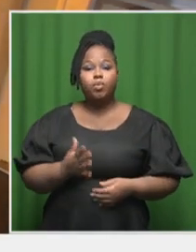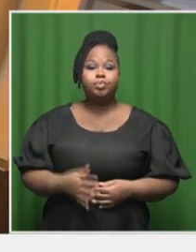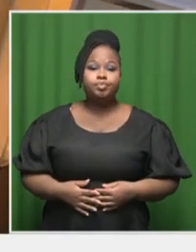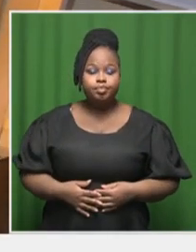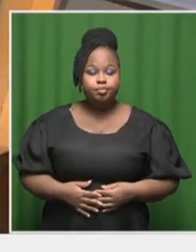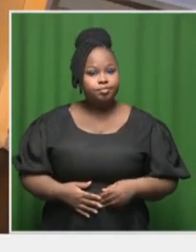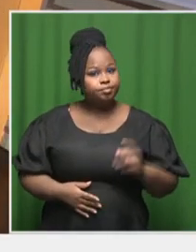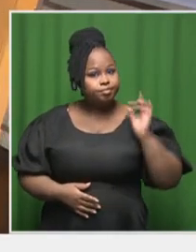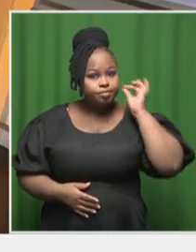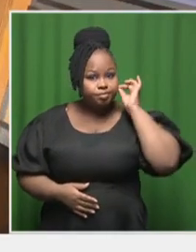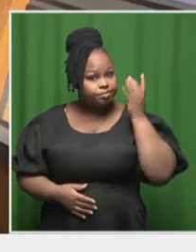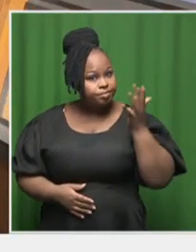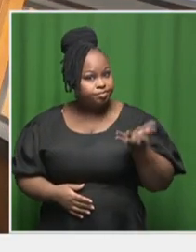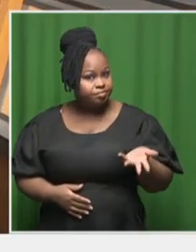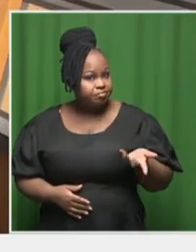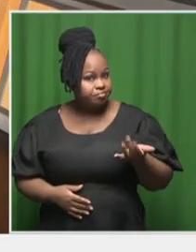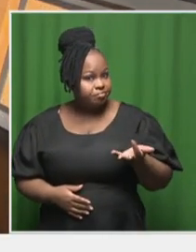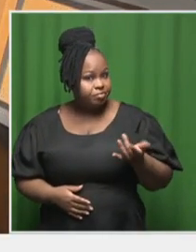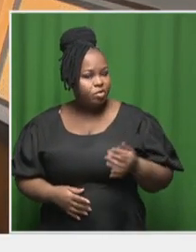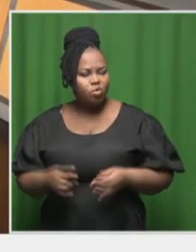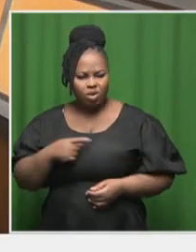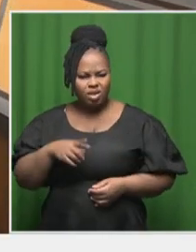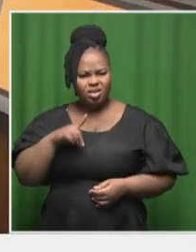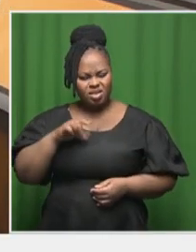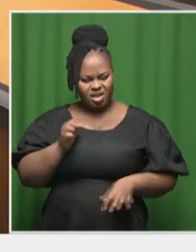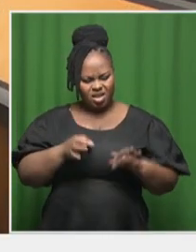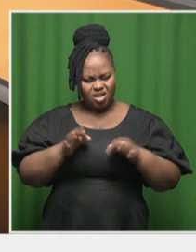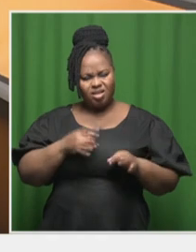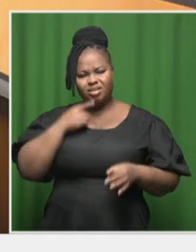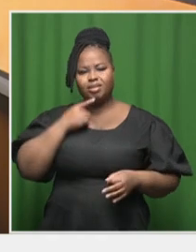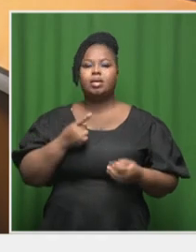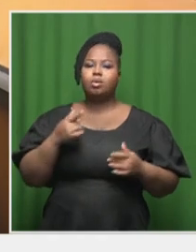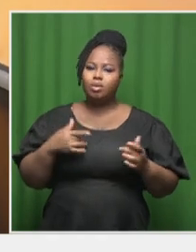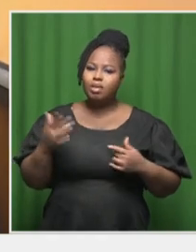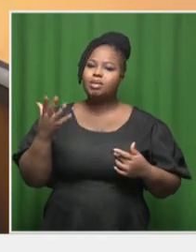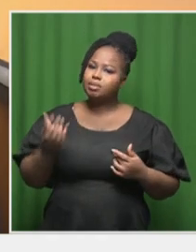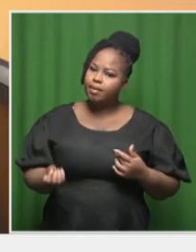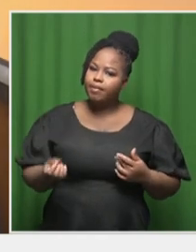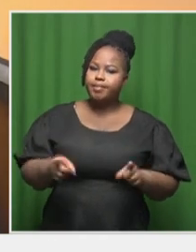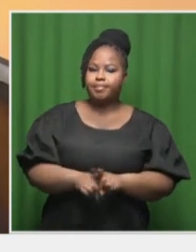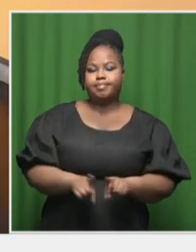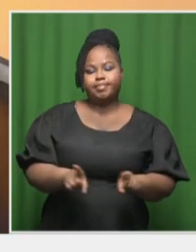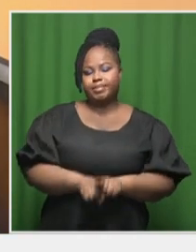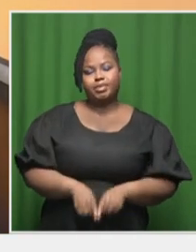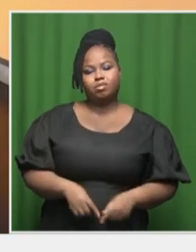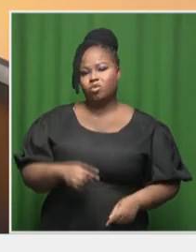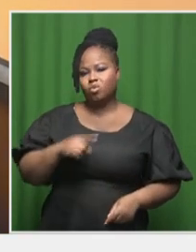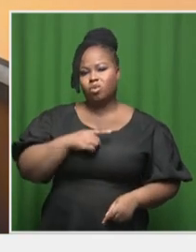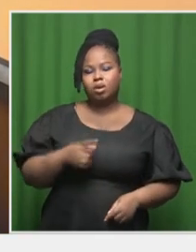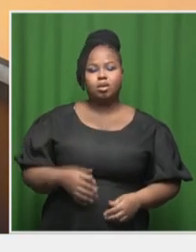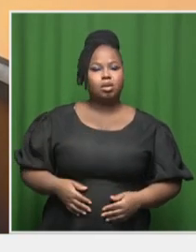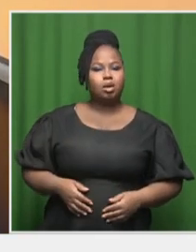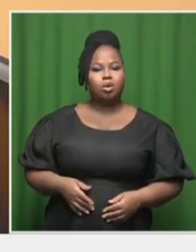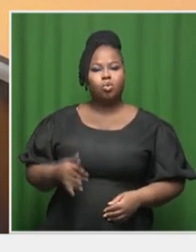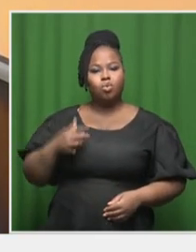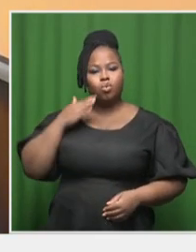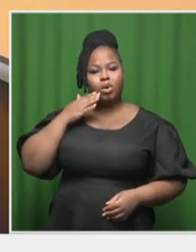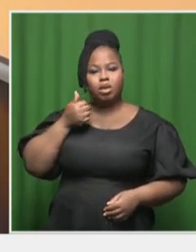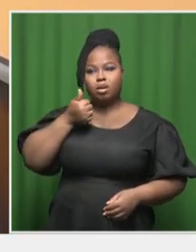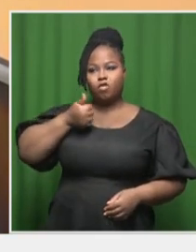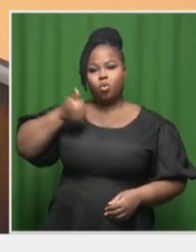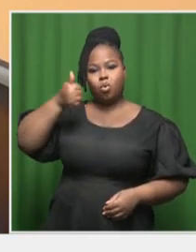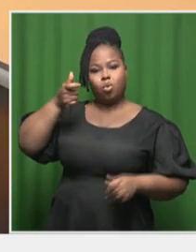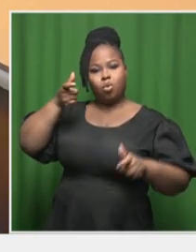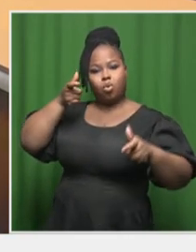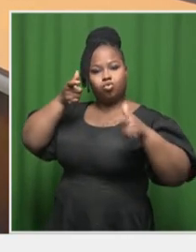heard sort of about this? Because they're also expressing the same concern, that this monopoly, leveraging a monopoly to create